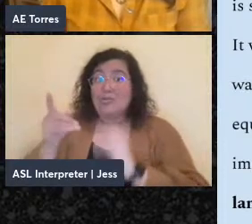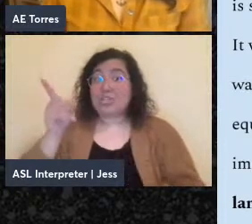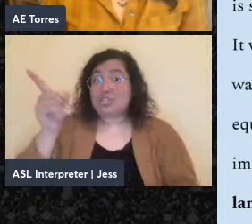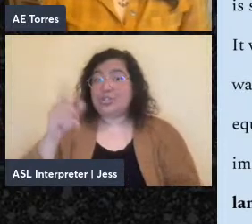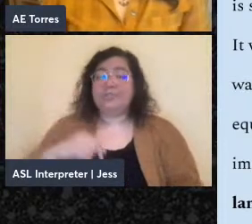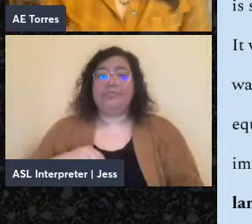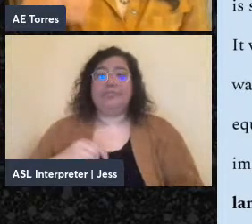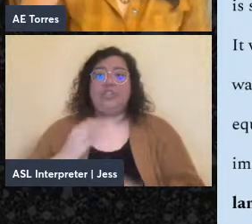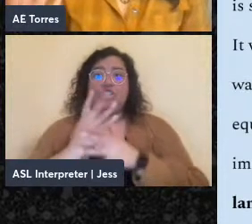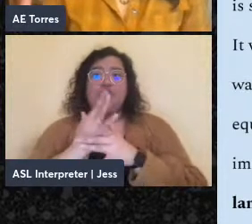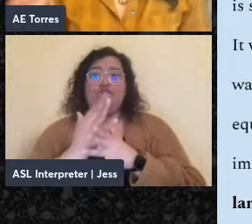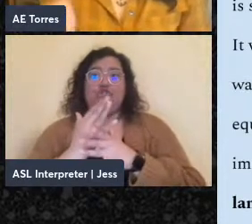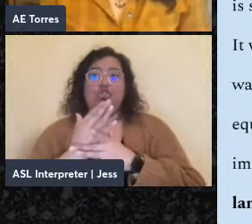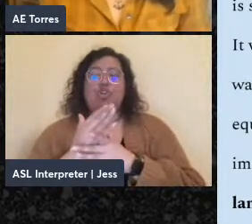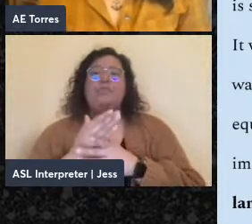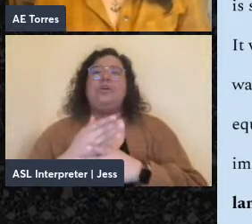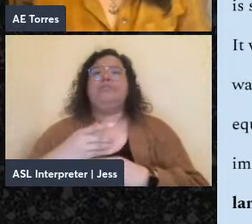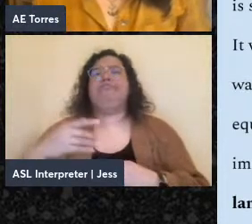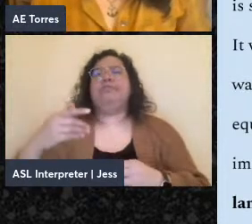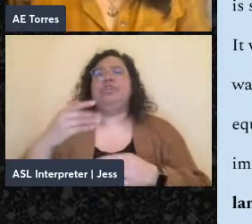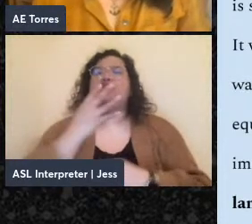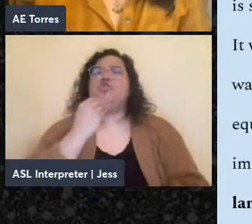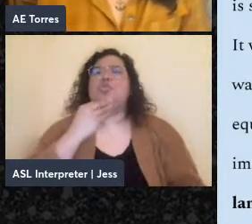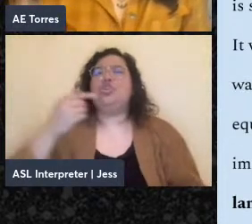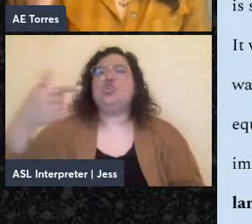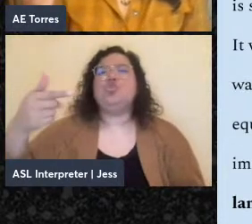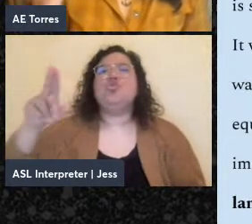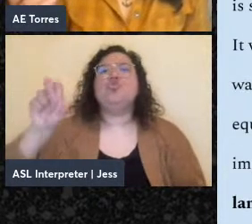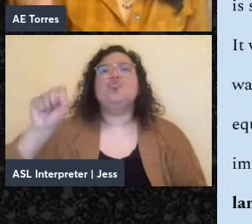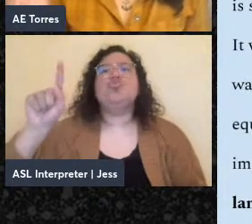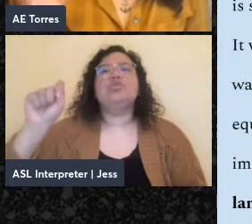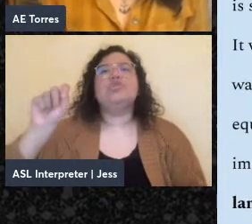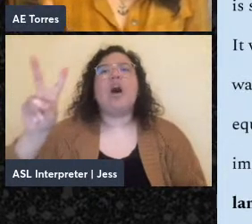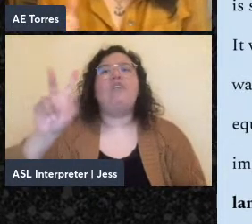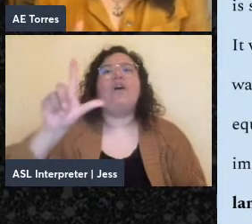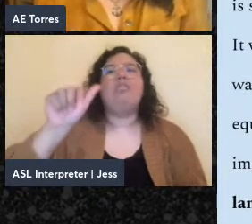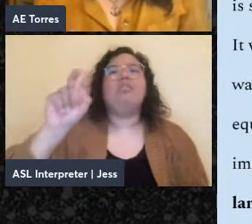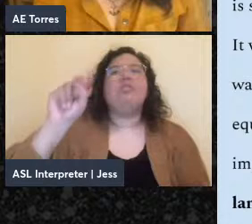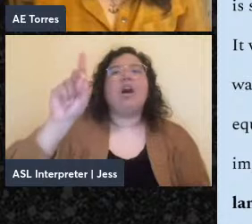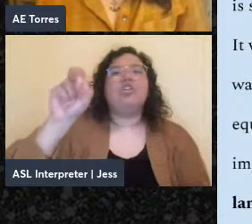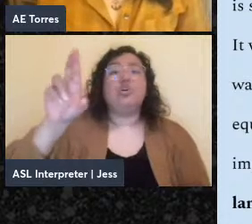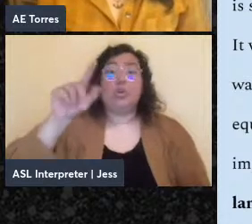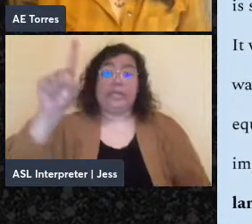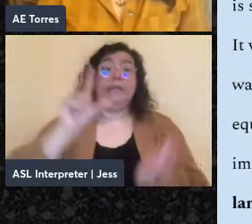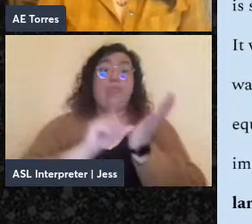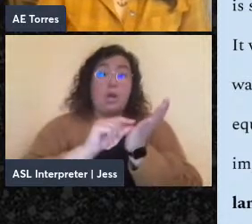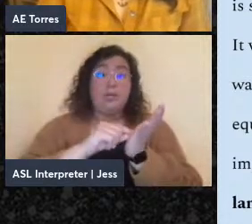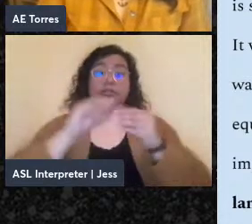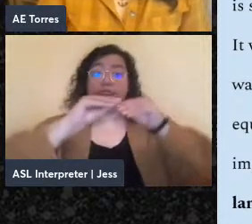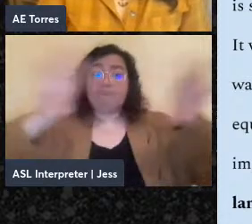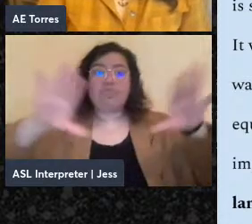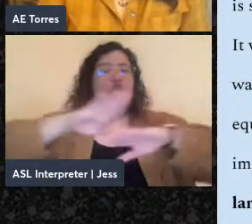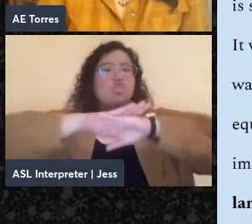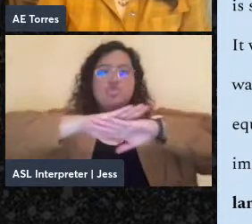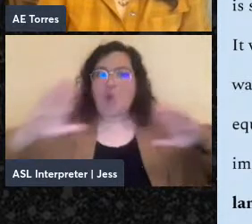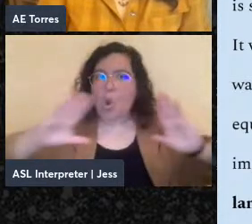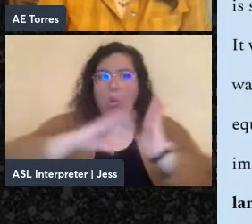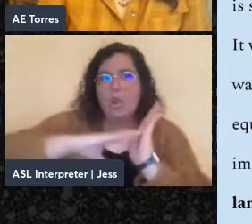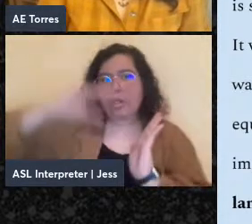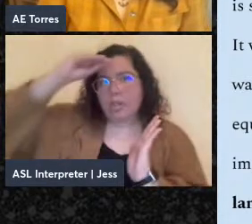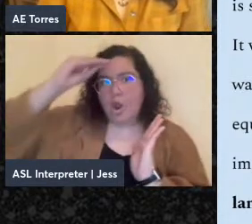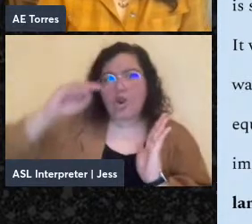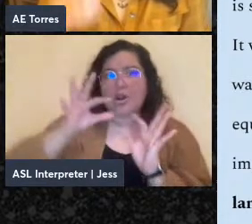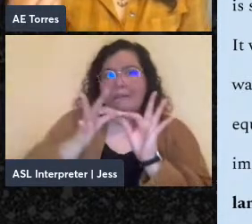-Jewish philosopher Gustav Landauer, who wrote a pamphlet called Do Not Learn Esperanto. And he considered